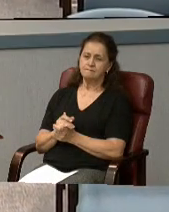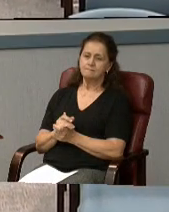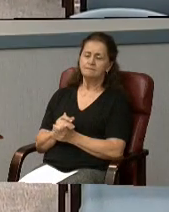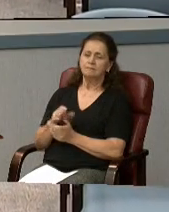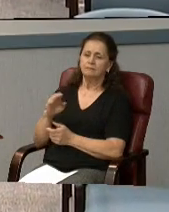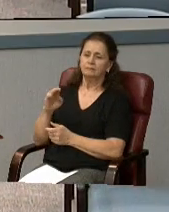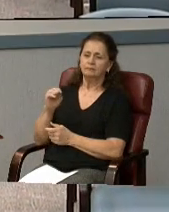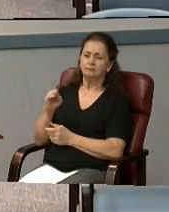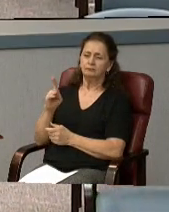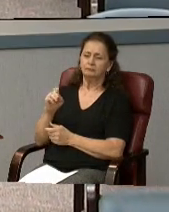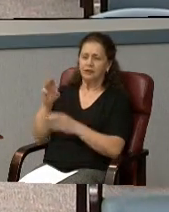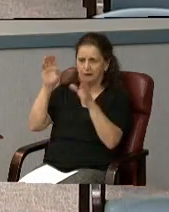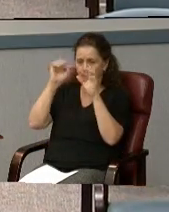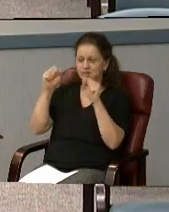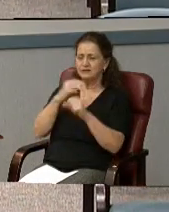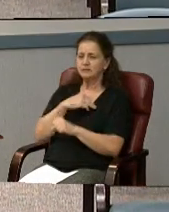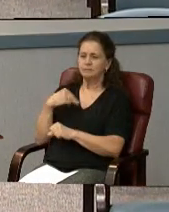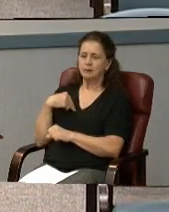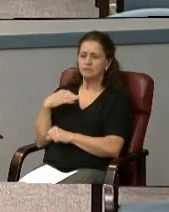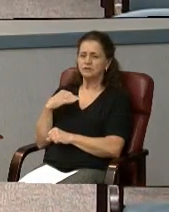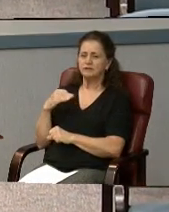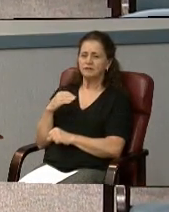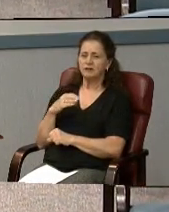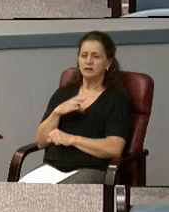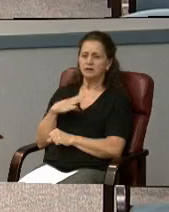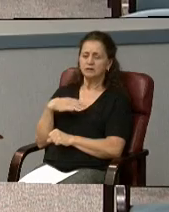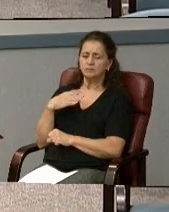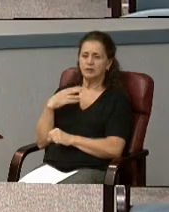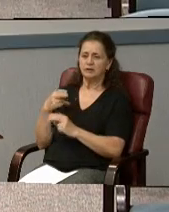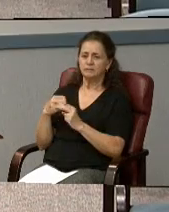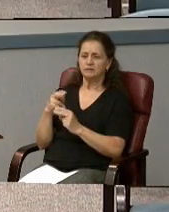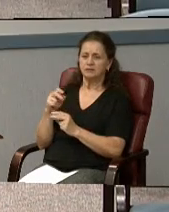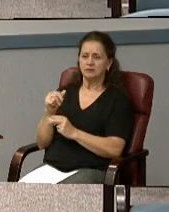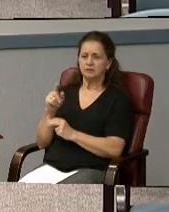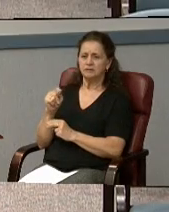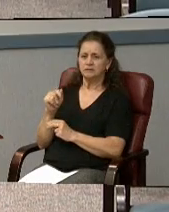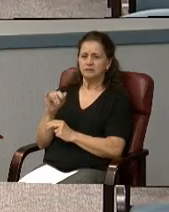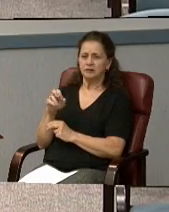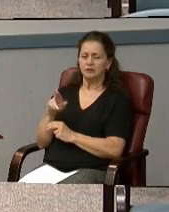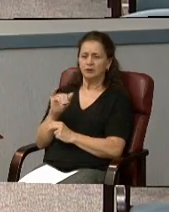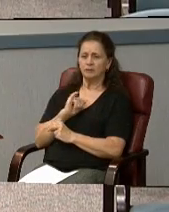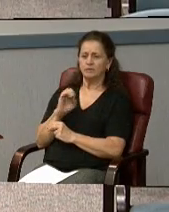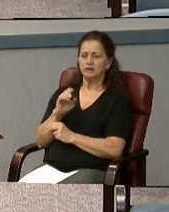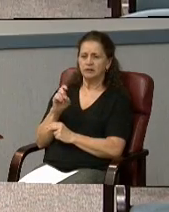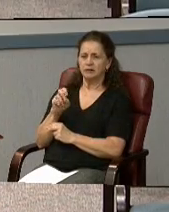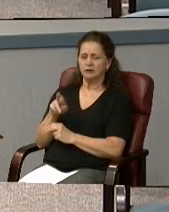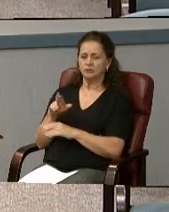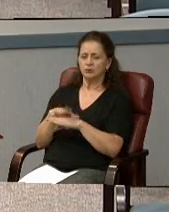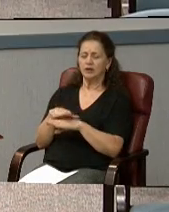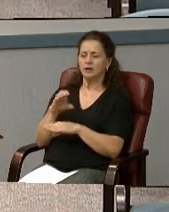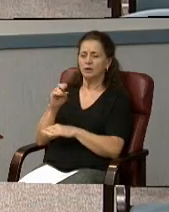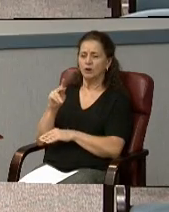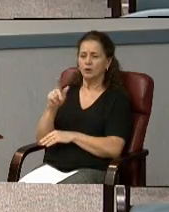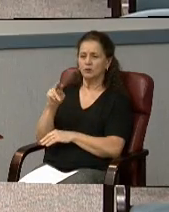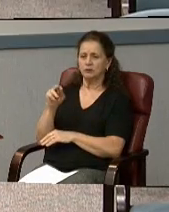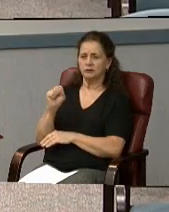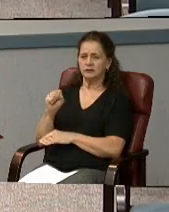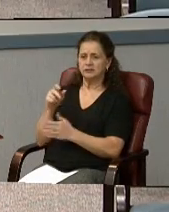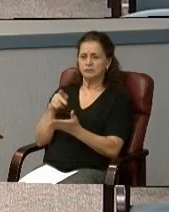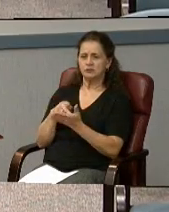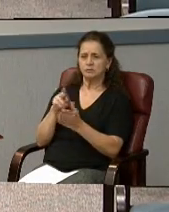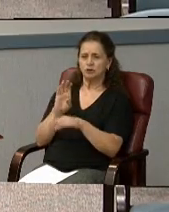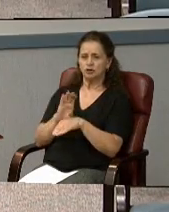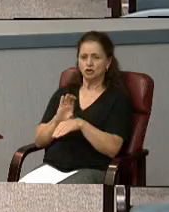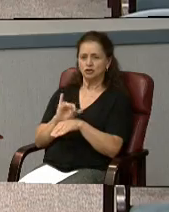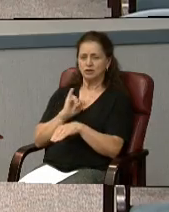Madam President and members of the City Council, my name is B.J. Taylor, and I am an elder at the Oakland Presbyterian Church, and I